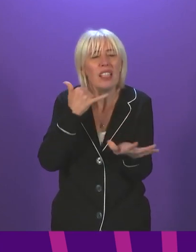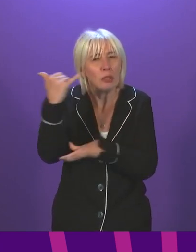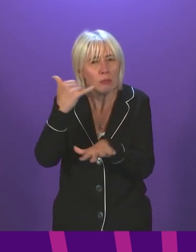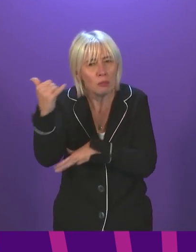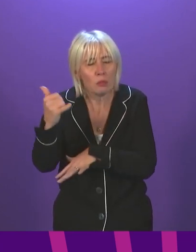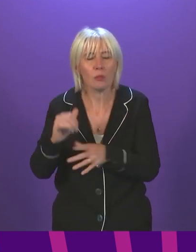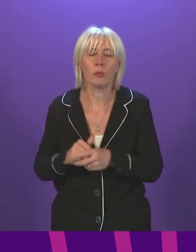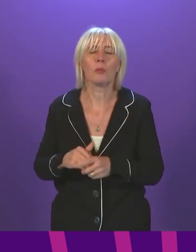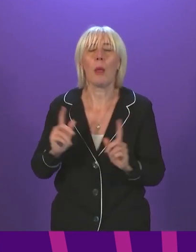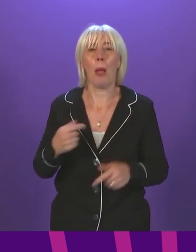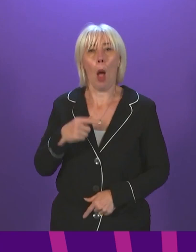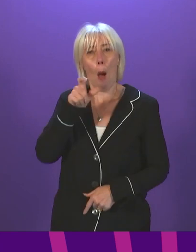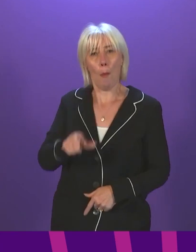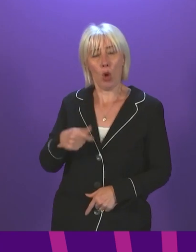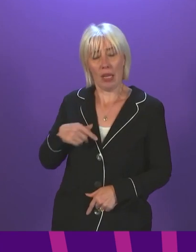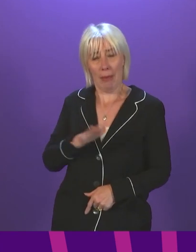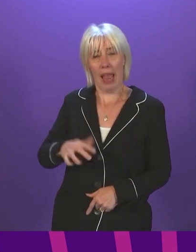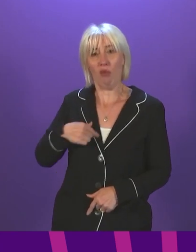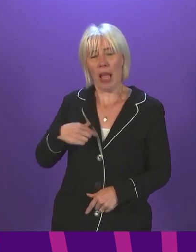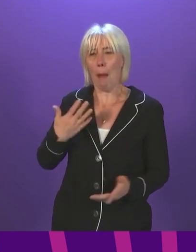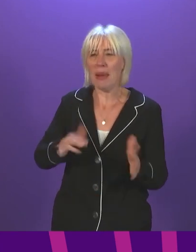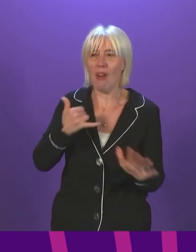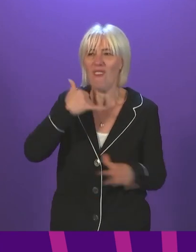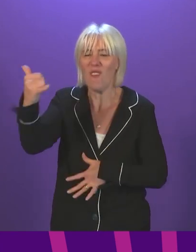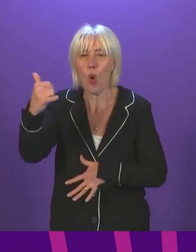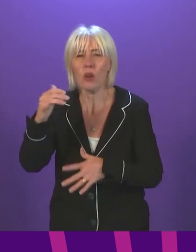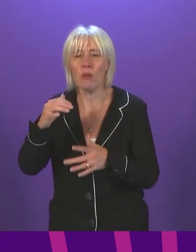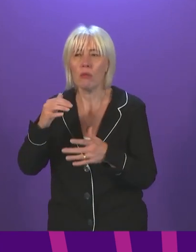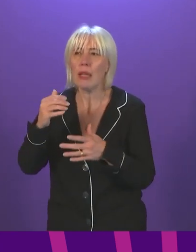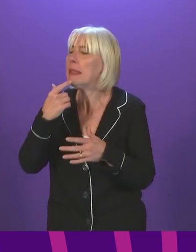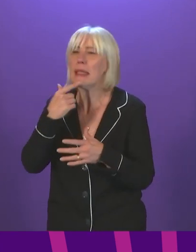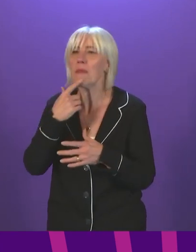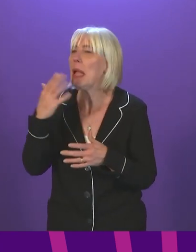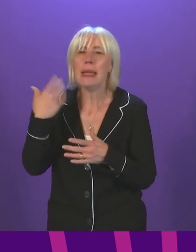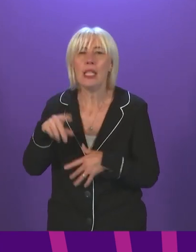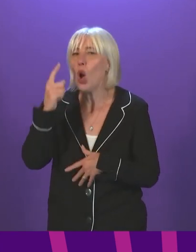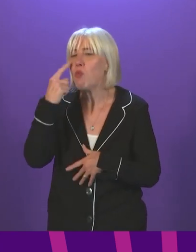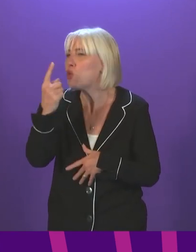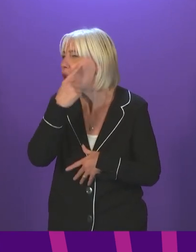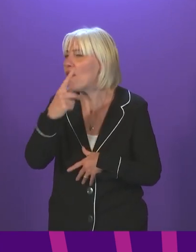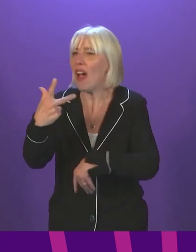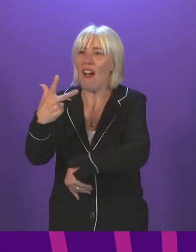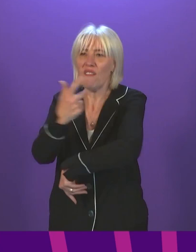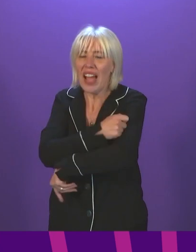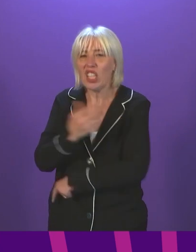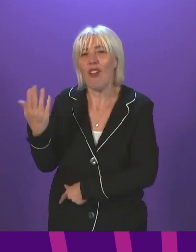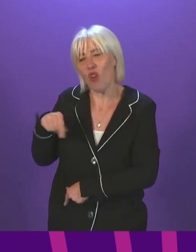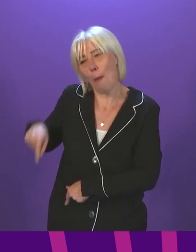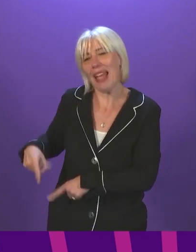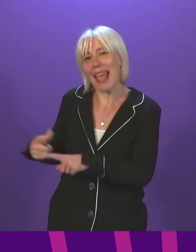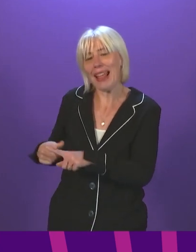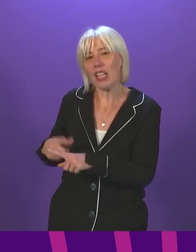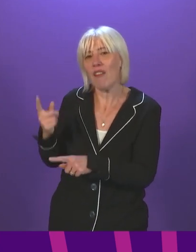First Minister, when my constituents phone the helpline, they are told they need to request proof of that vaccination in England from NHS